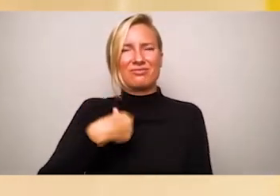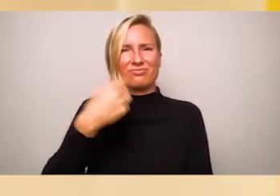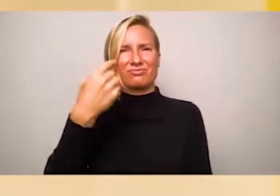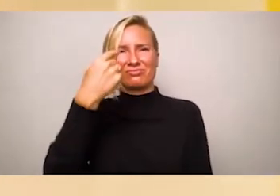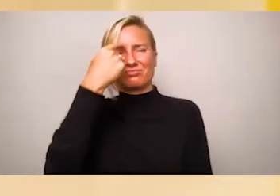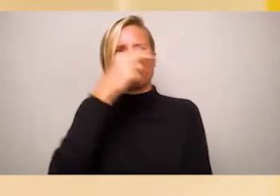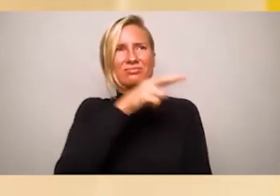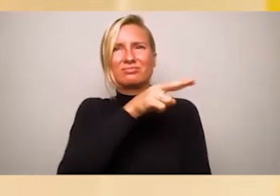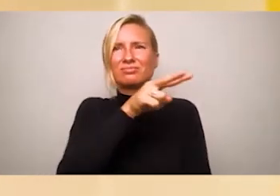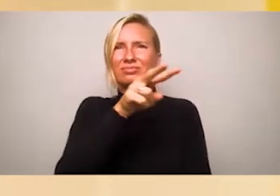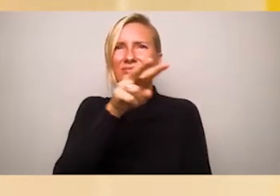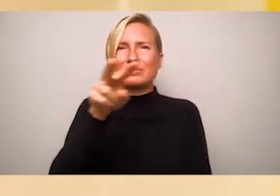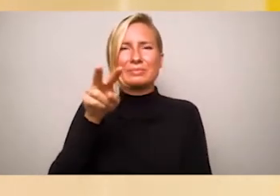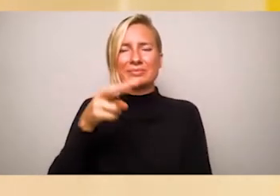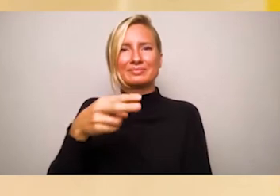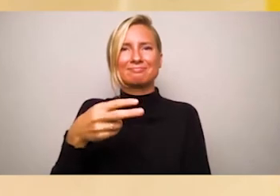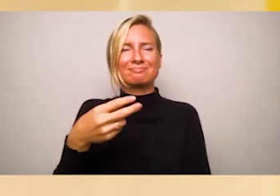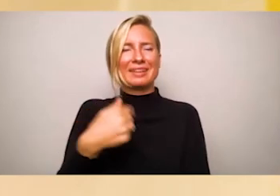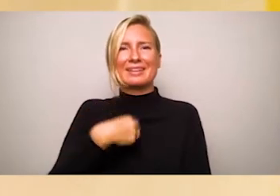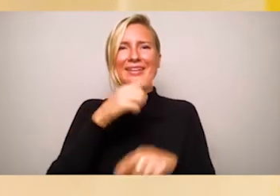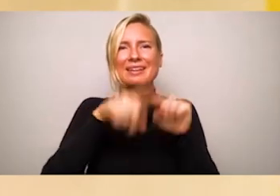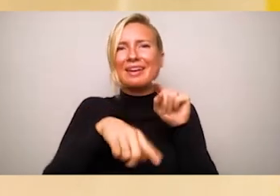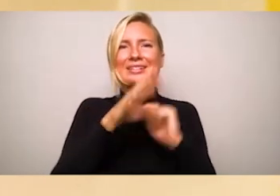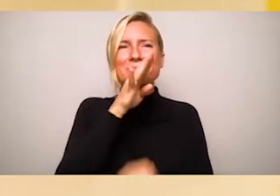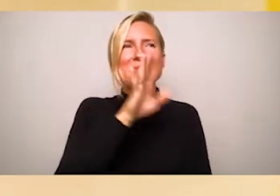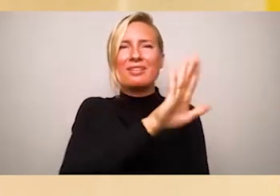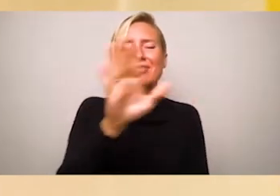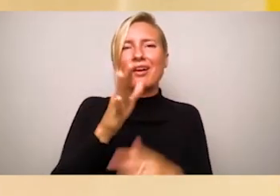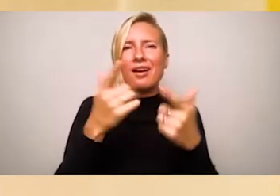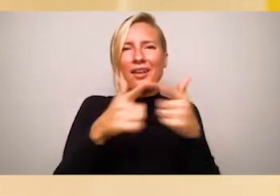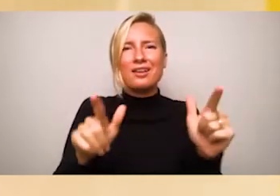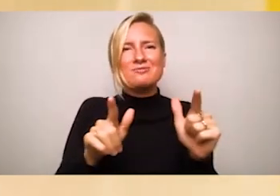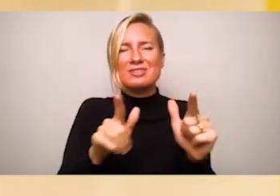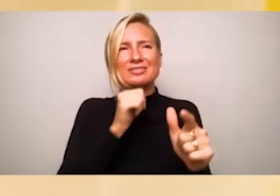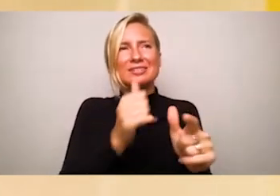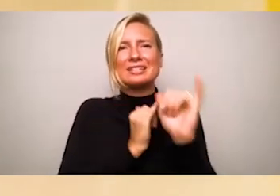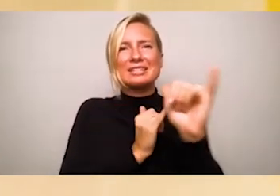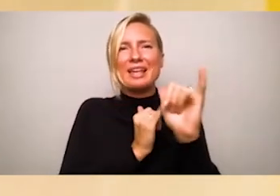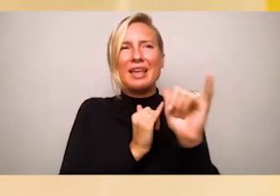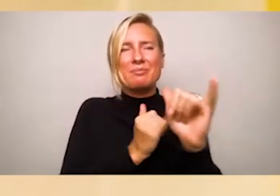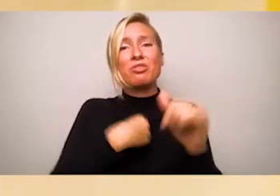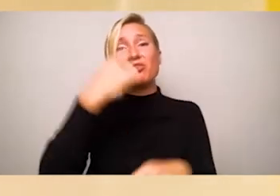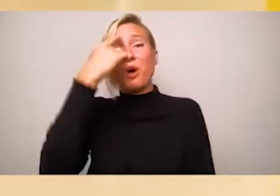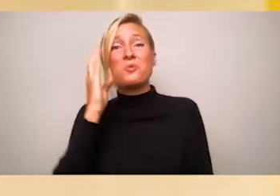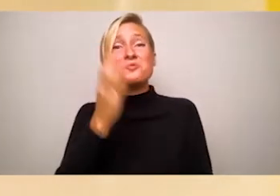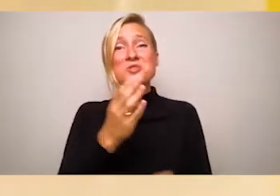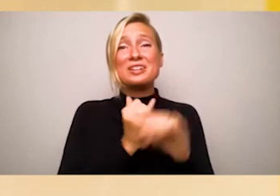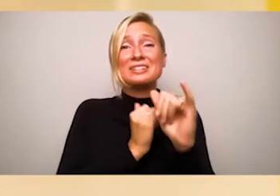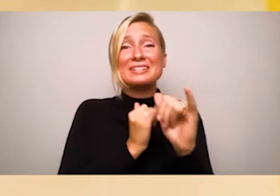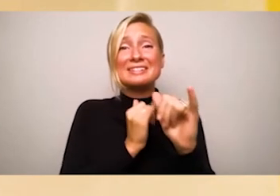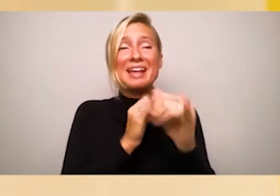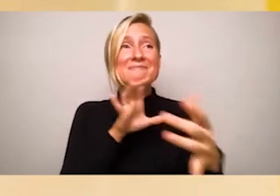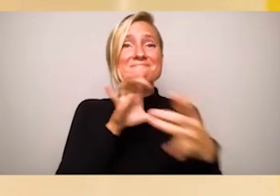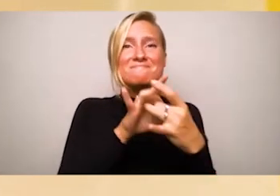not speak their language. What had drawn me to college studying books now seemed unattainable